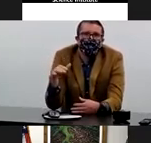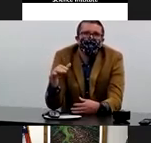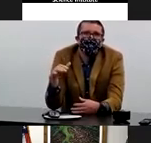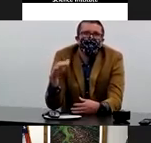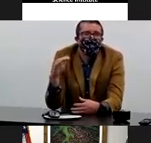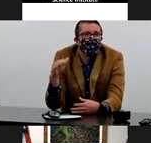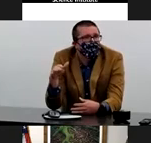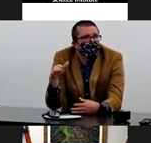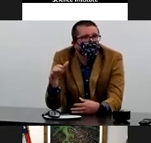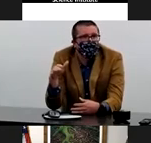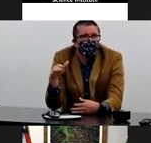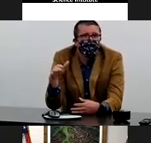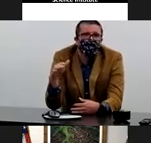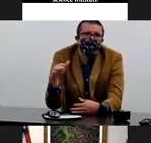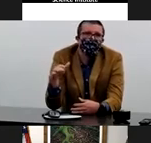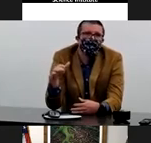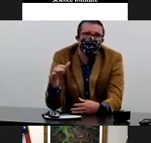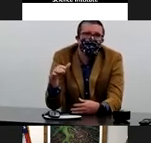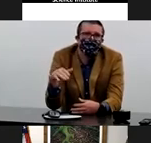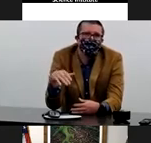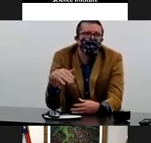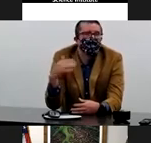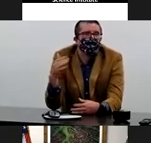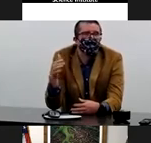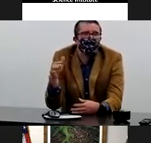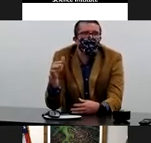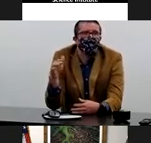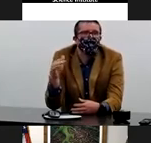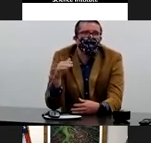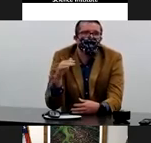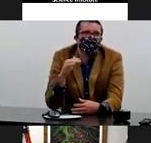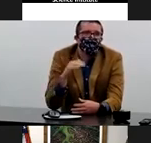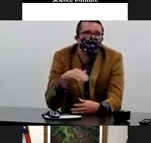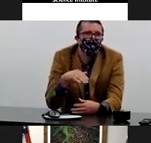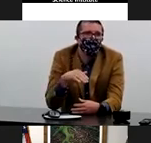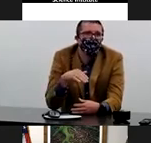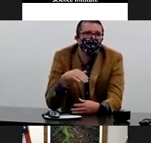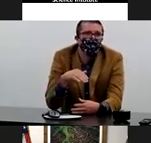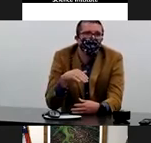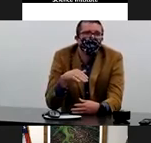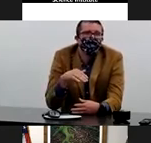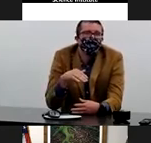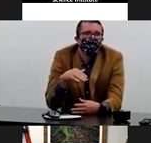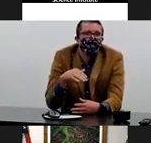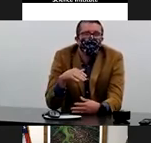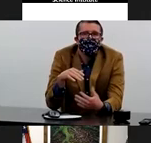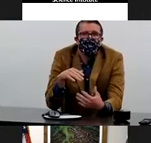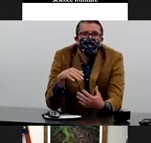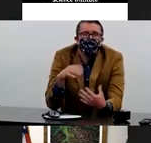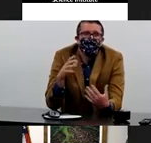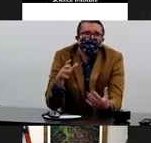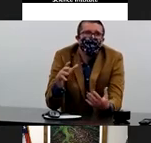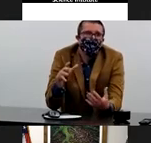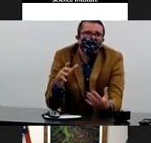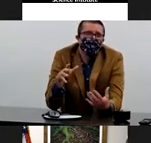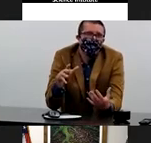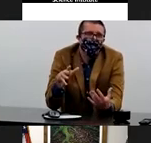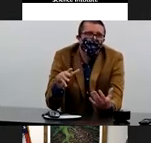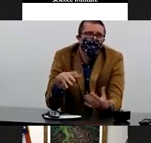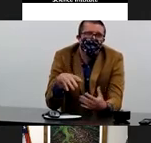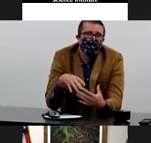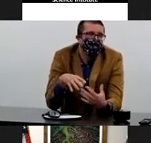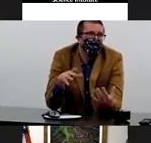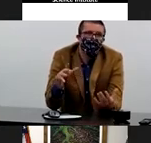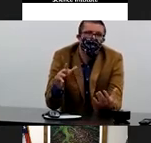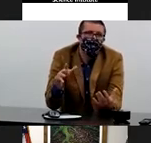amount of nucleocapsid antibodies produced in patients that did not survive. And so we started wondering what could be